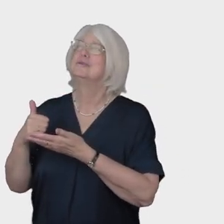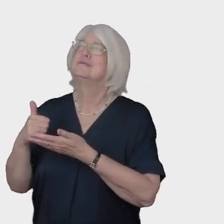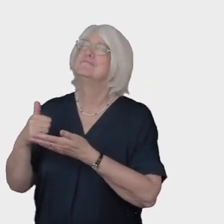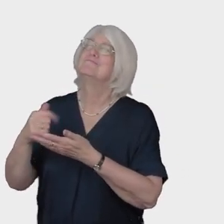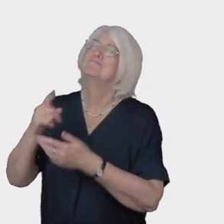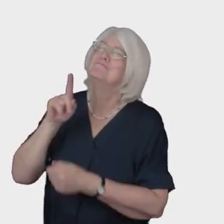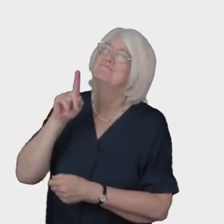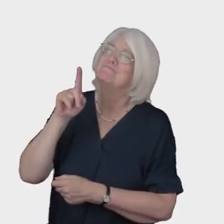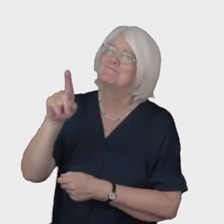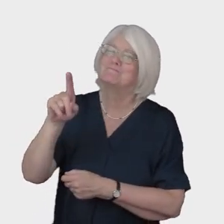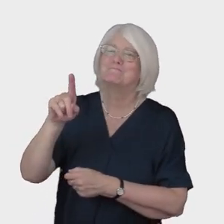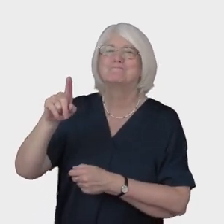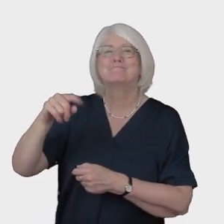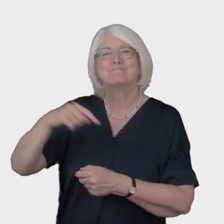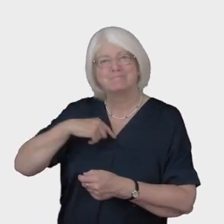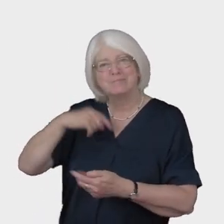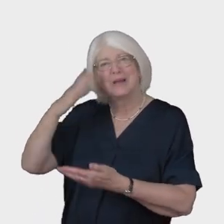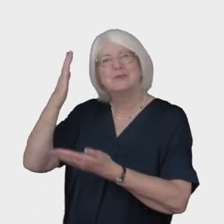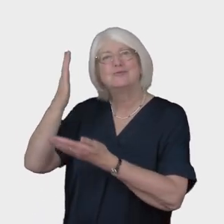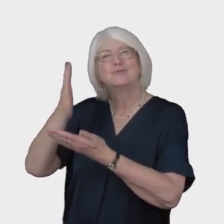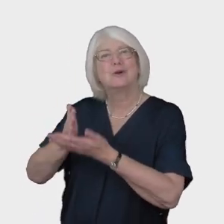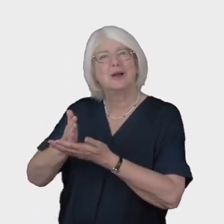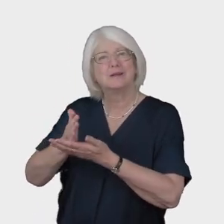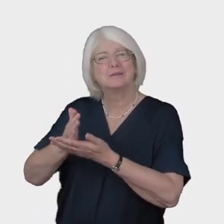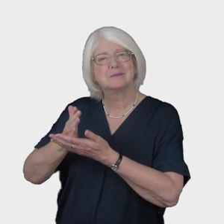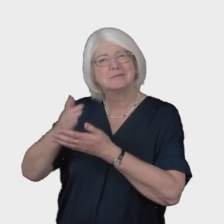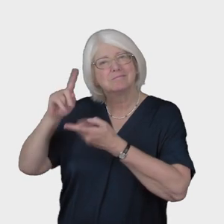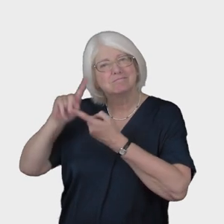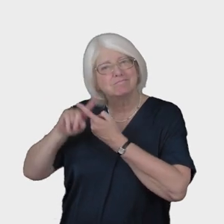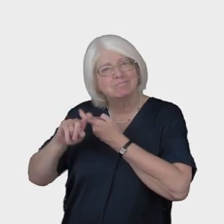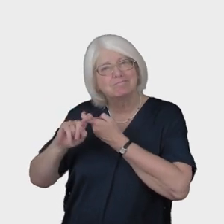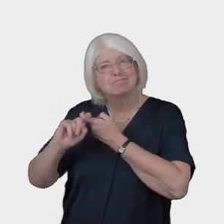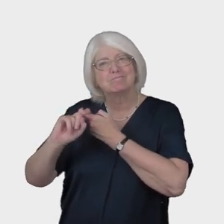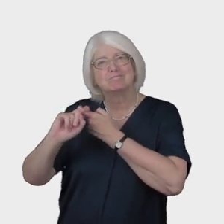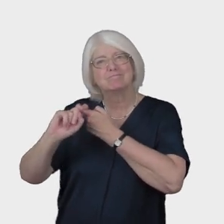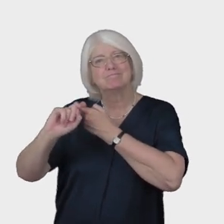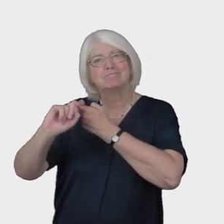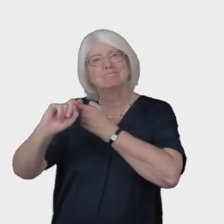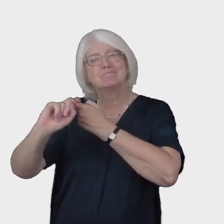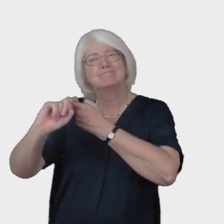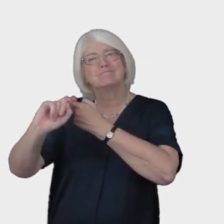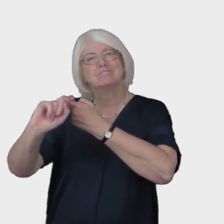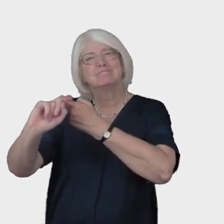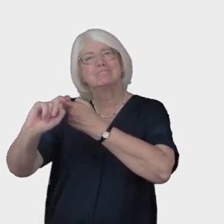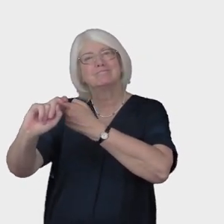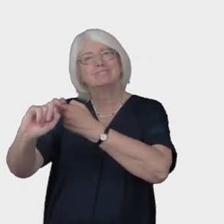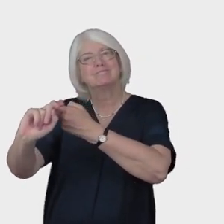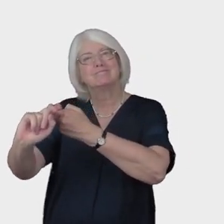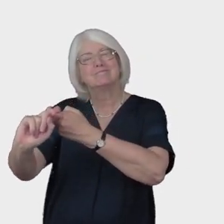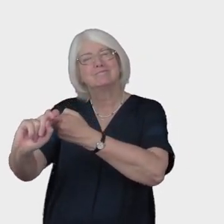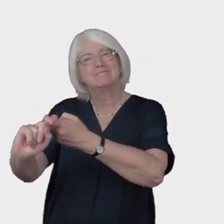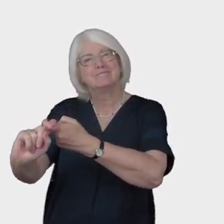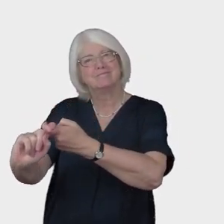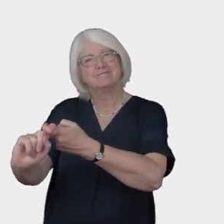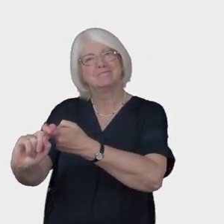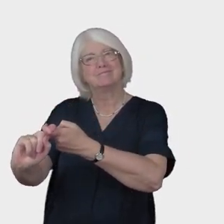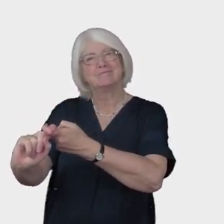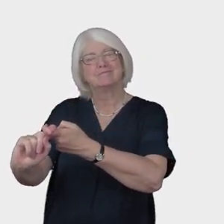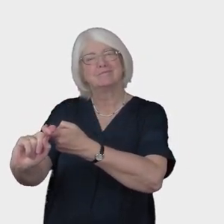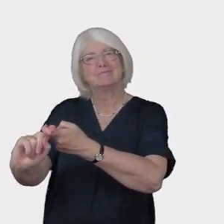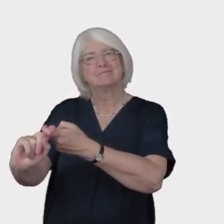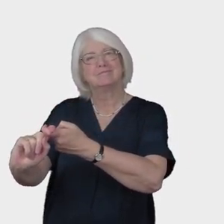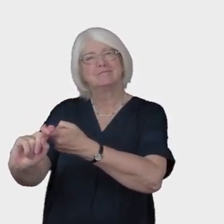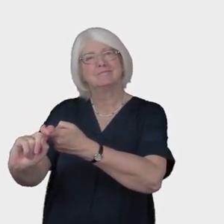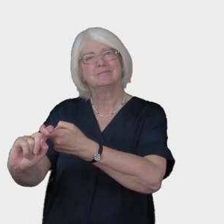salvation in God I trust in God I